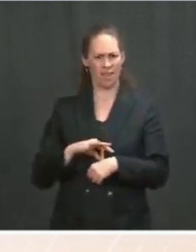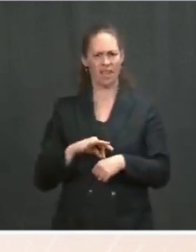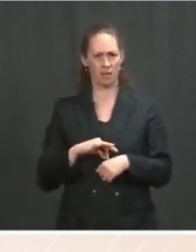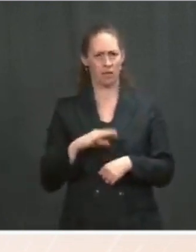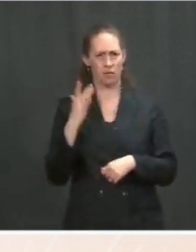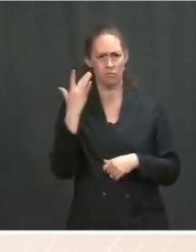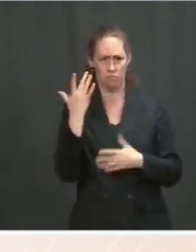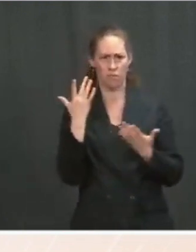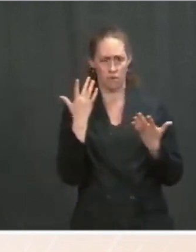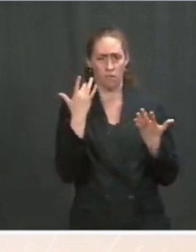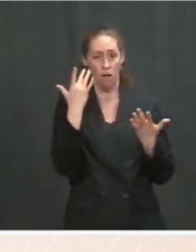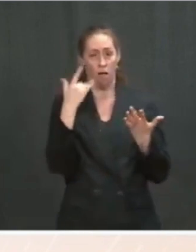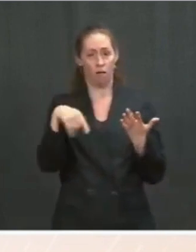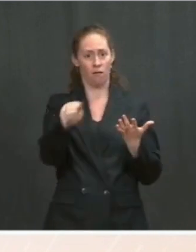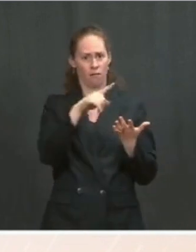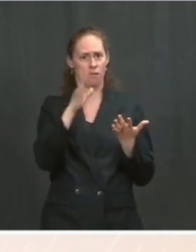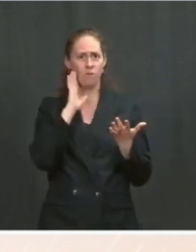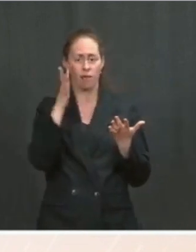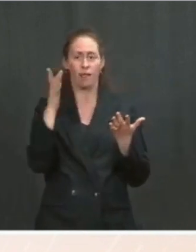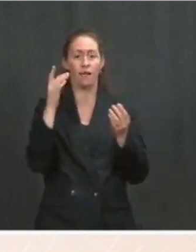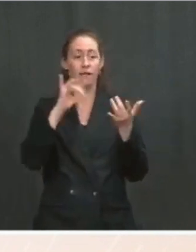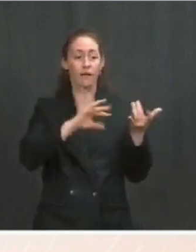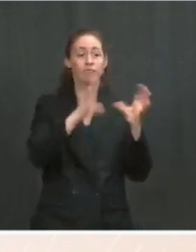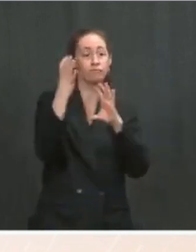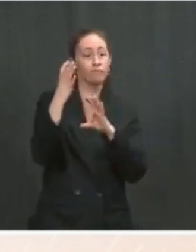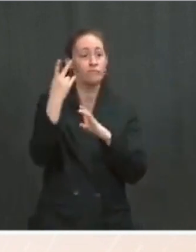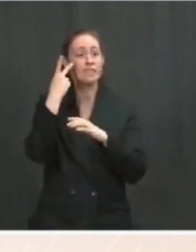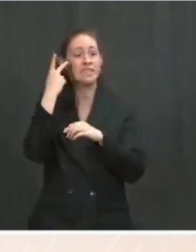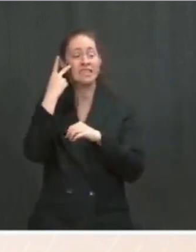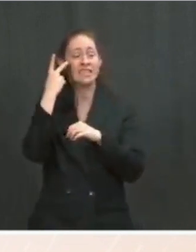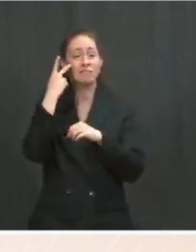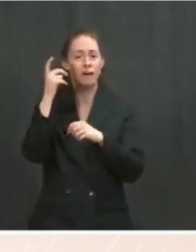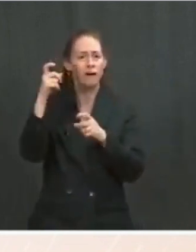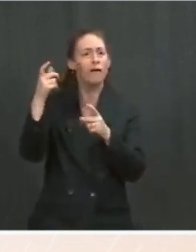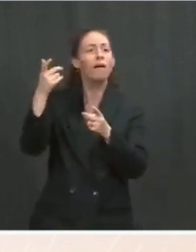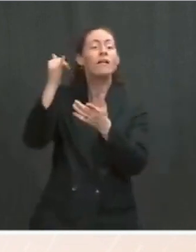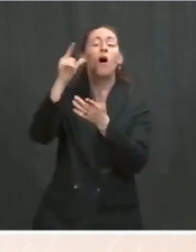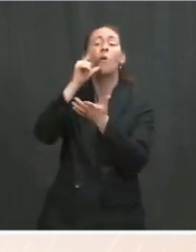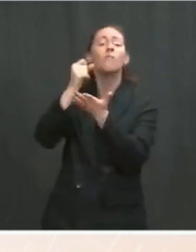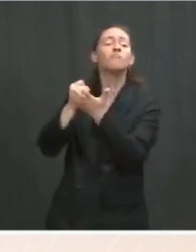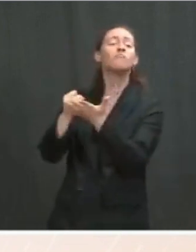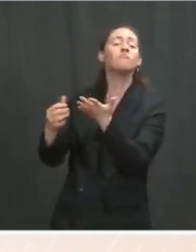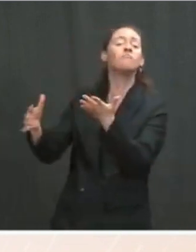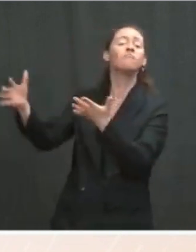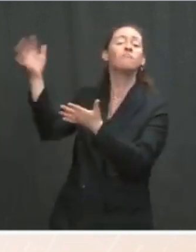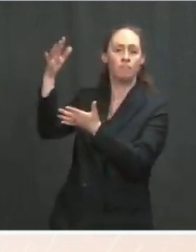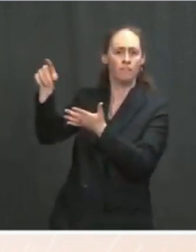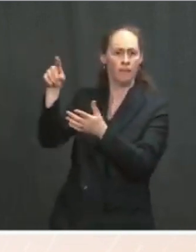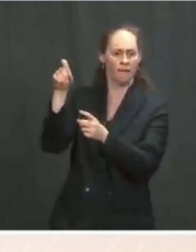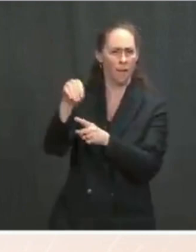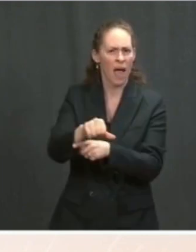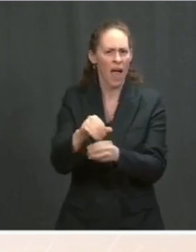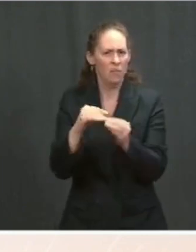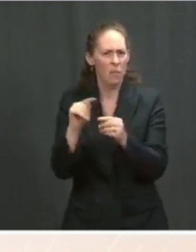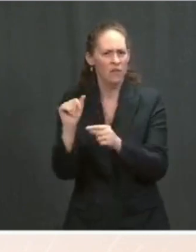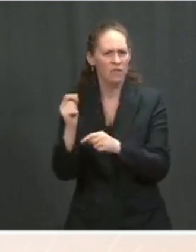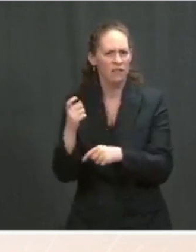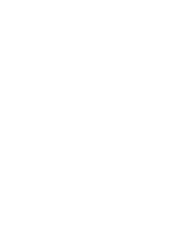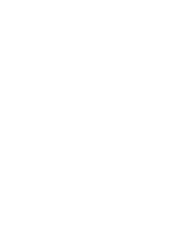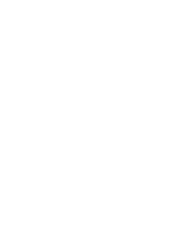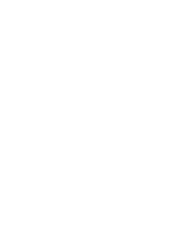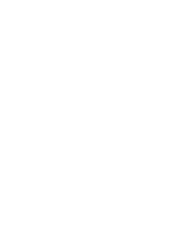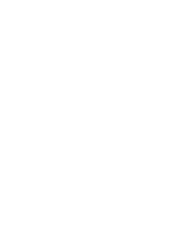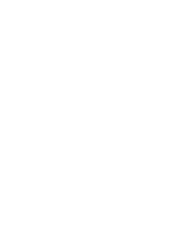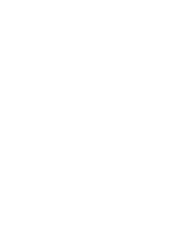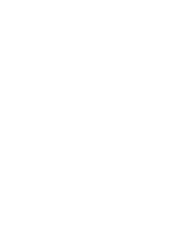We think the highest 1% of Americans can pay more taxes. And if he wants to have a conversation about worker training, we'd love to have him over and have that conversation.